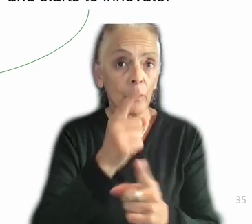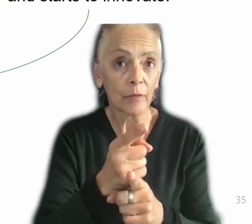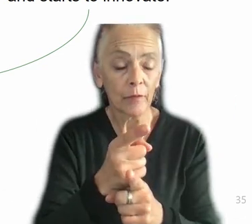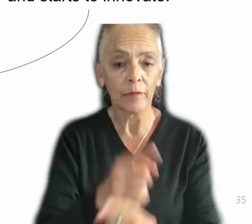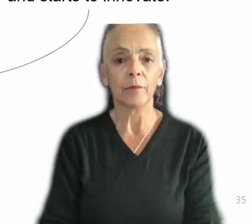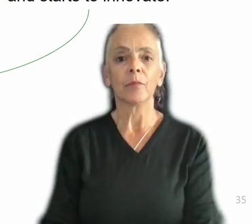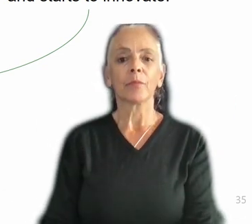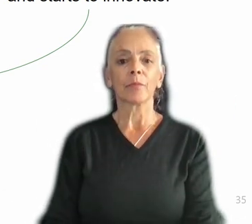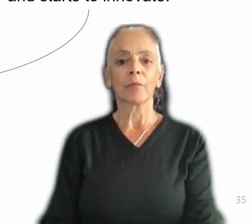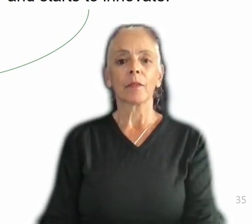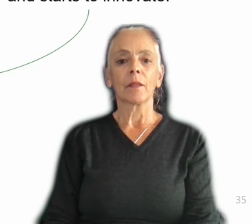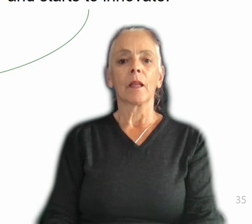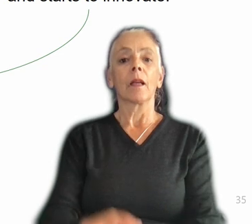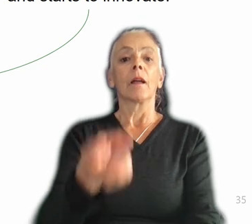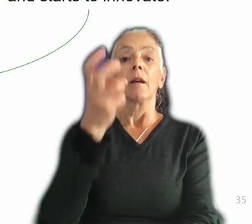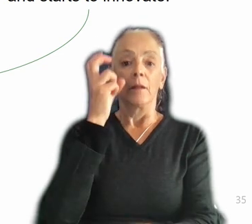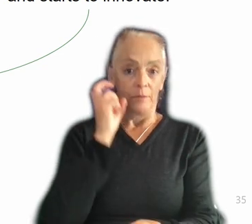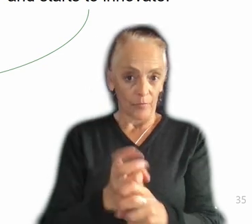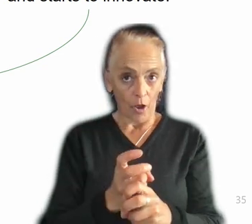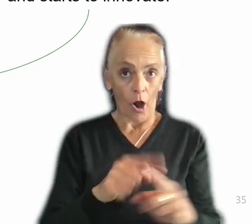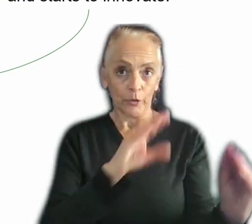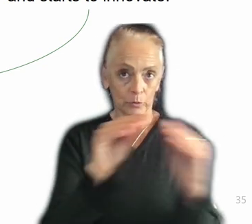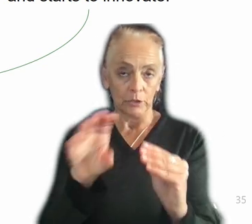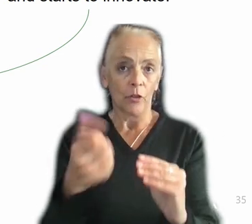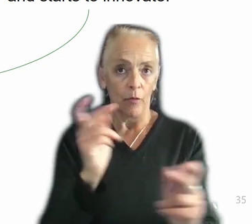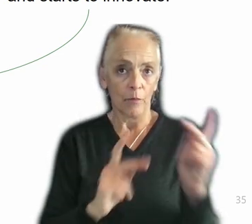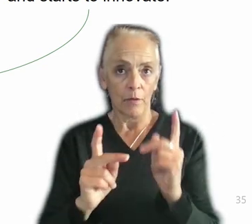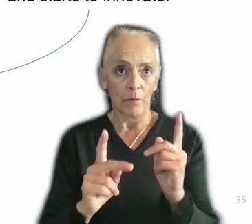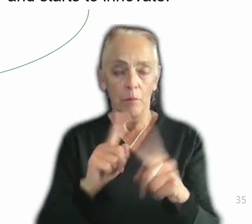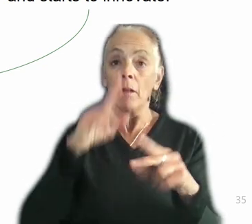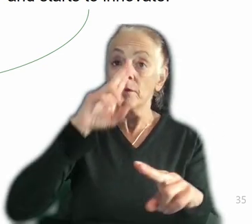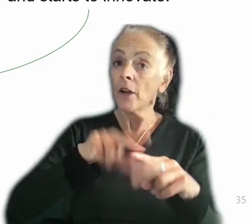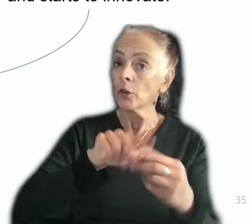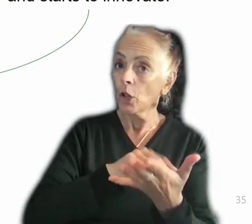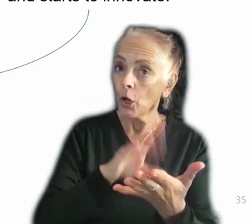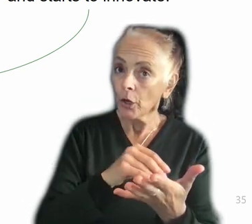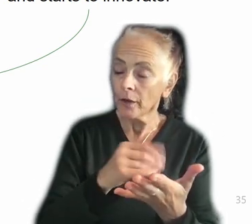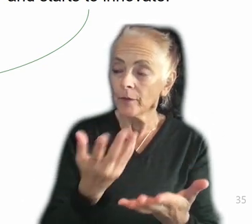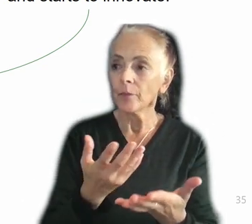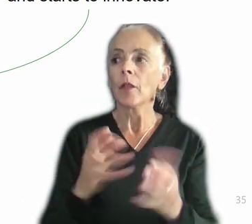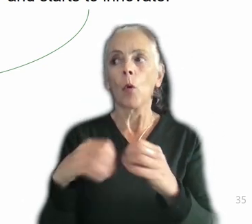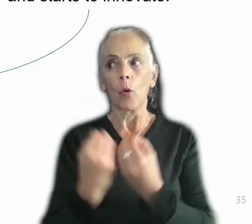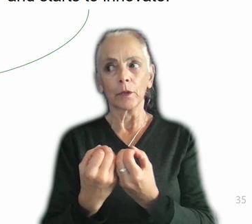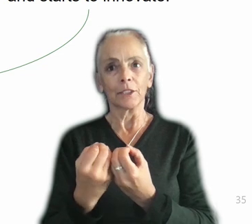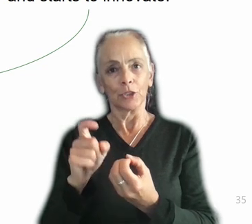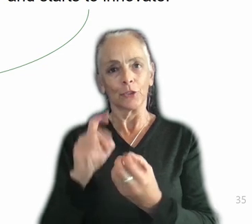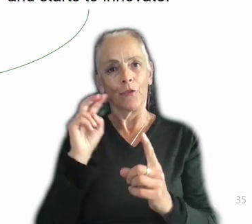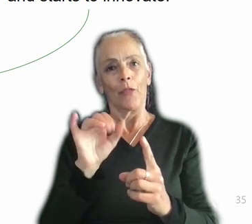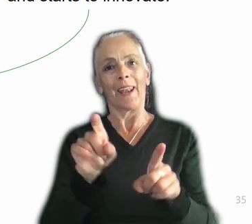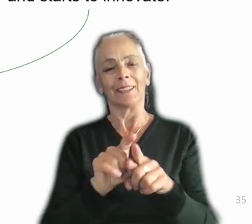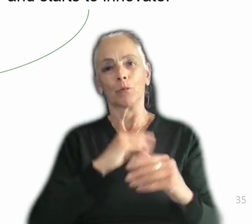is hard, I think, to teach others. But it is fun to learn. And the organization also should view this as a progression loop, because they